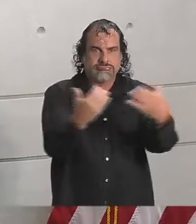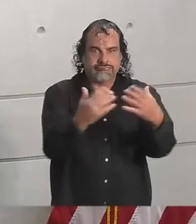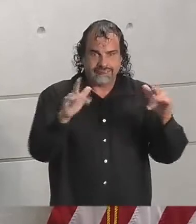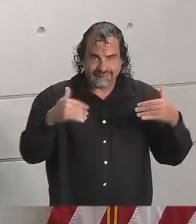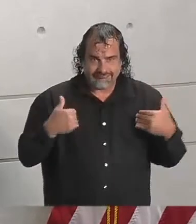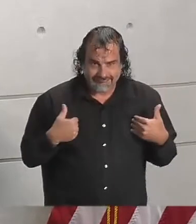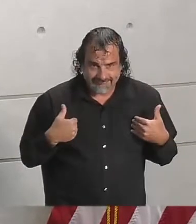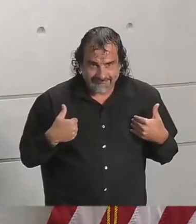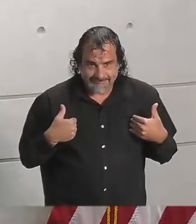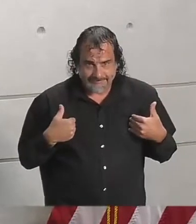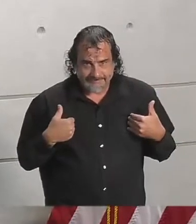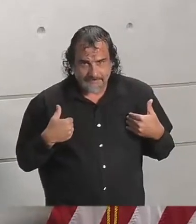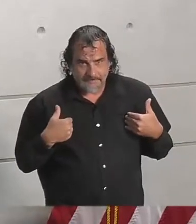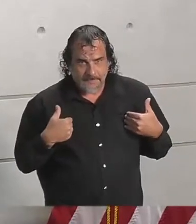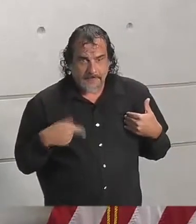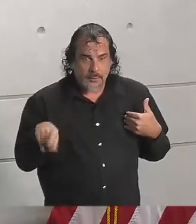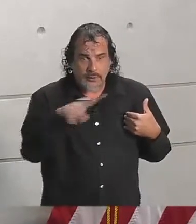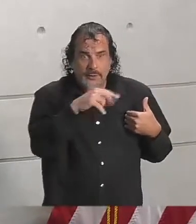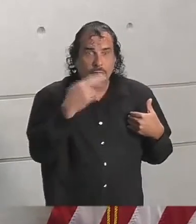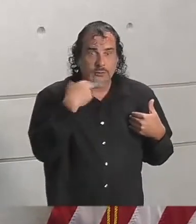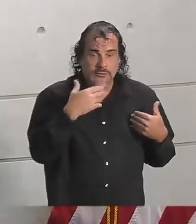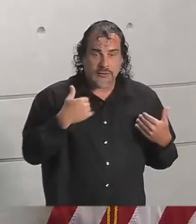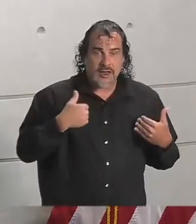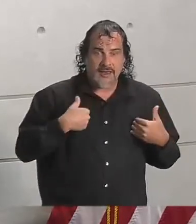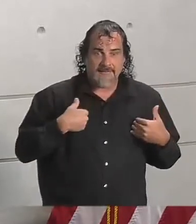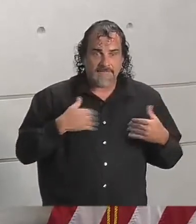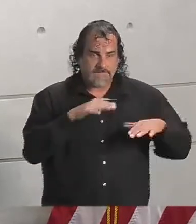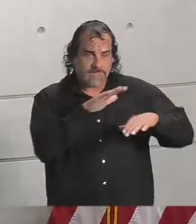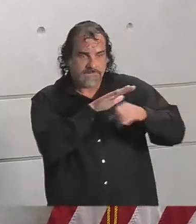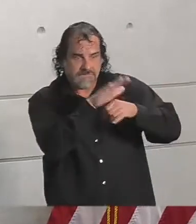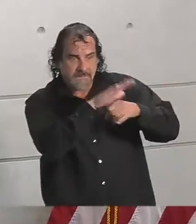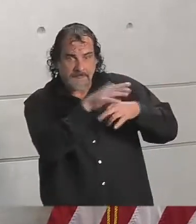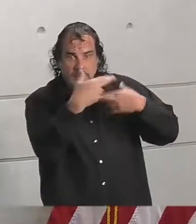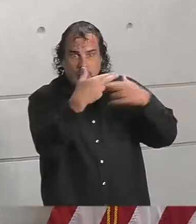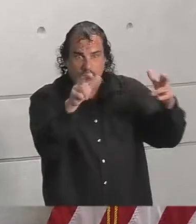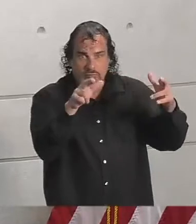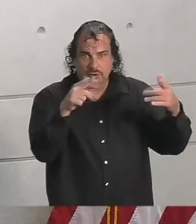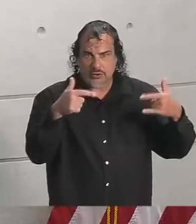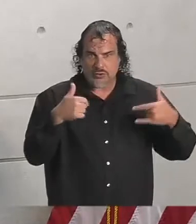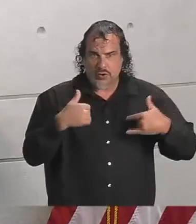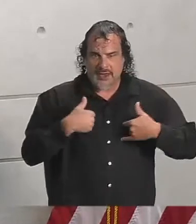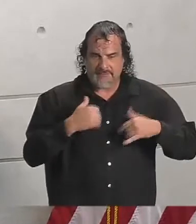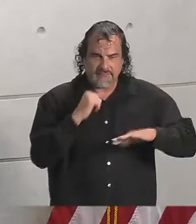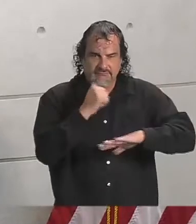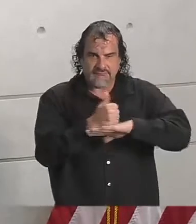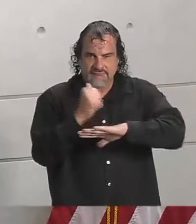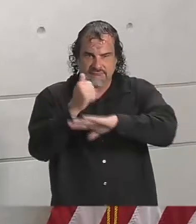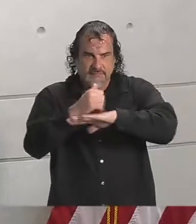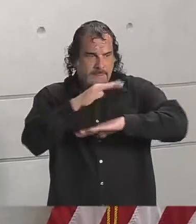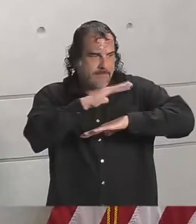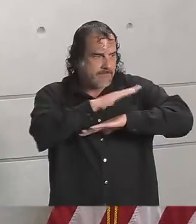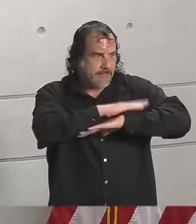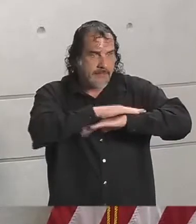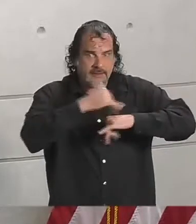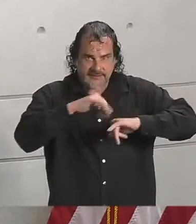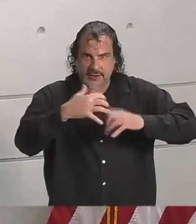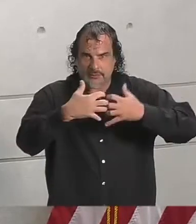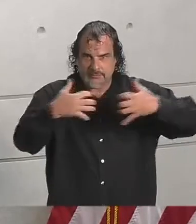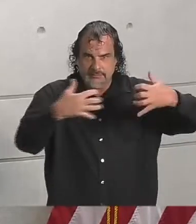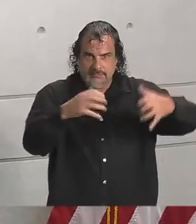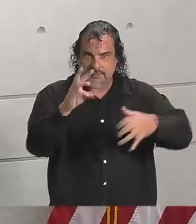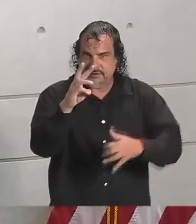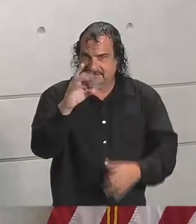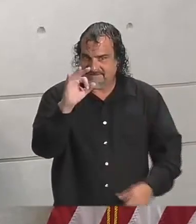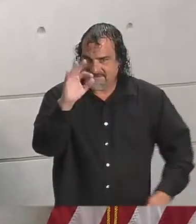those restaurants have the ability to have their tables spaced out by 6